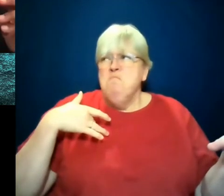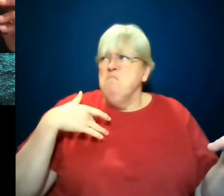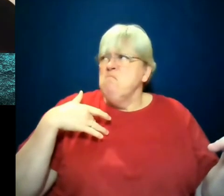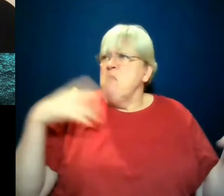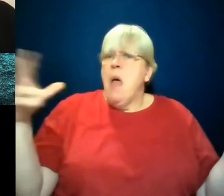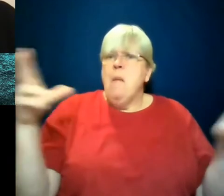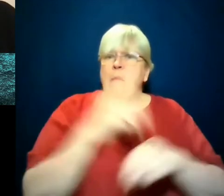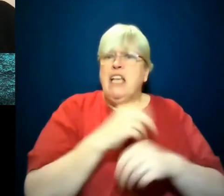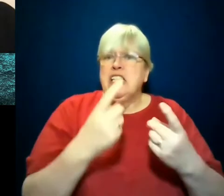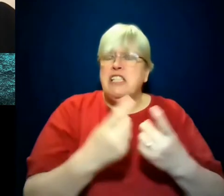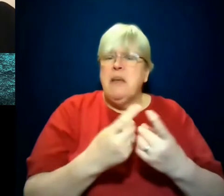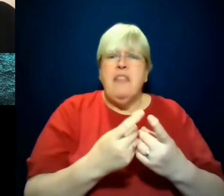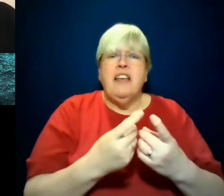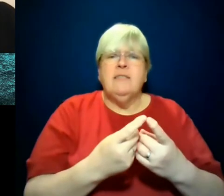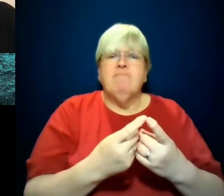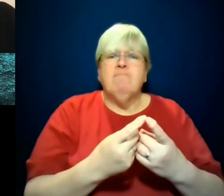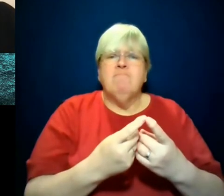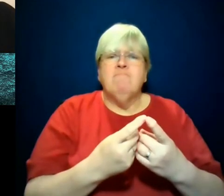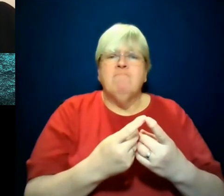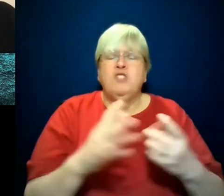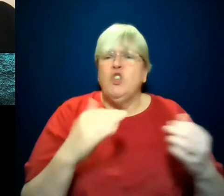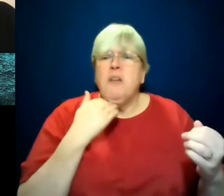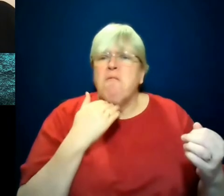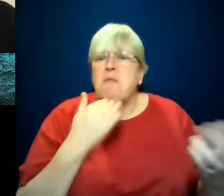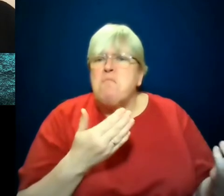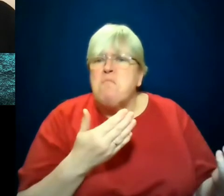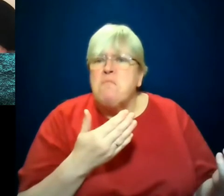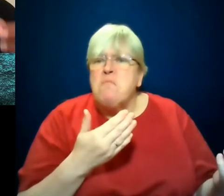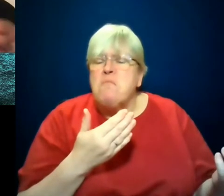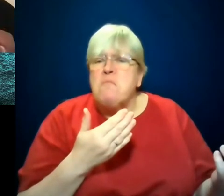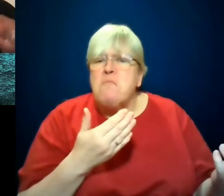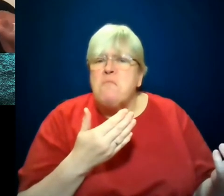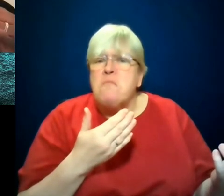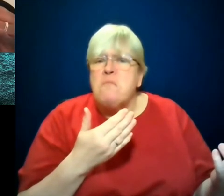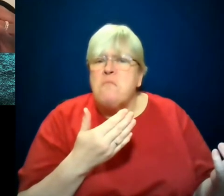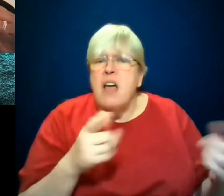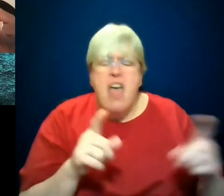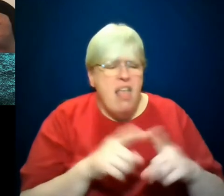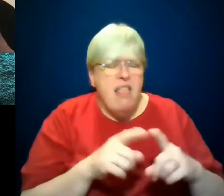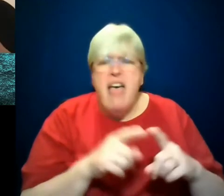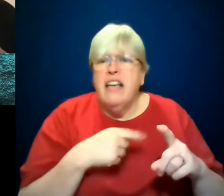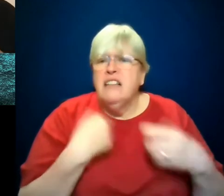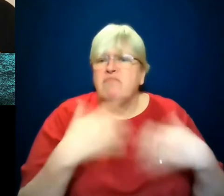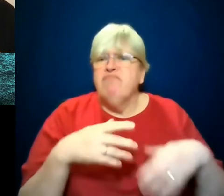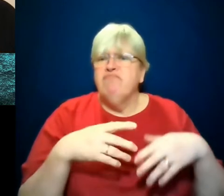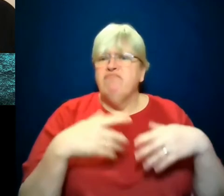that, in their minds, and in some ways is actually passing them by. Because of changes in